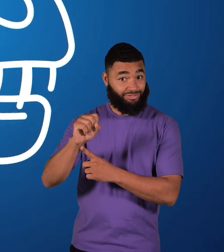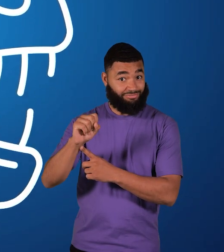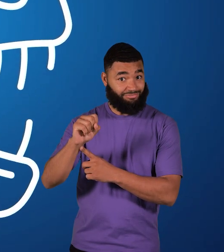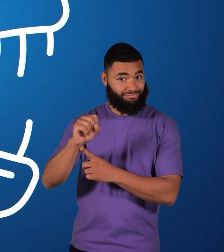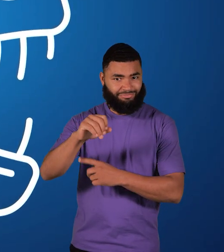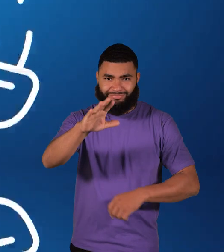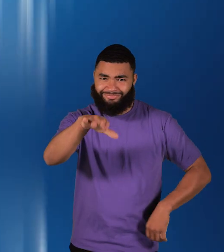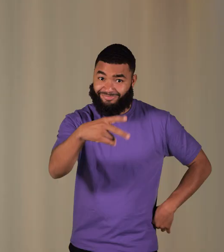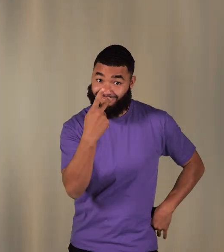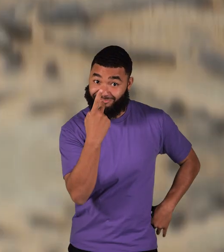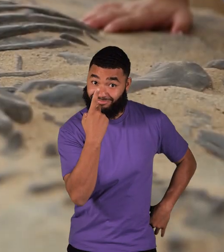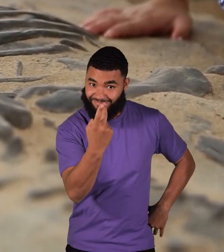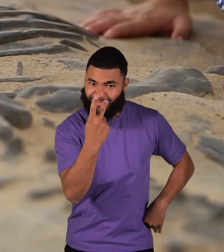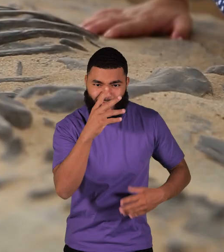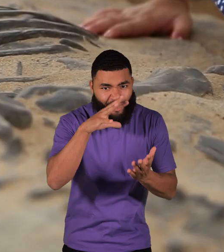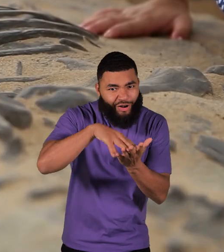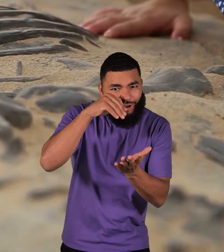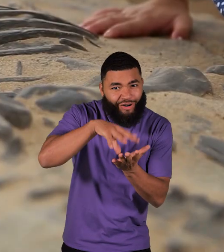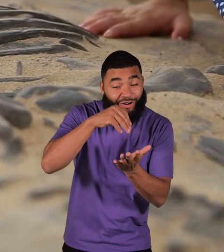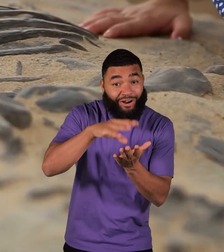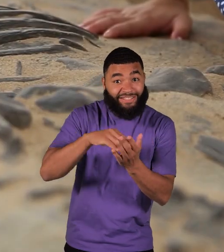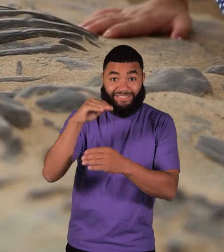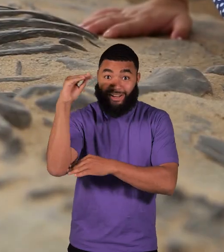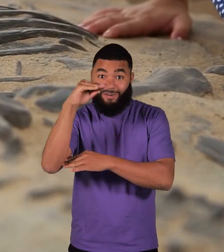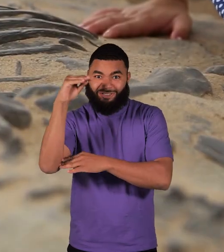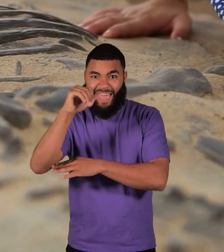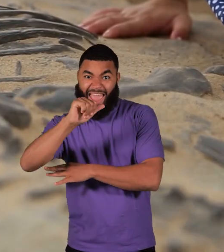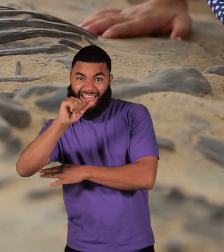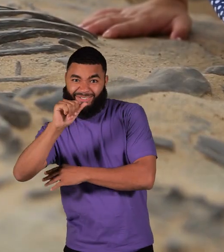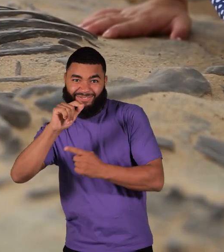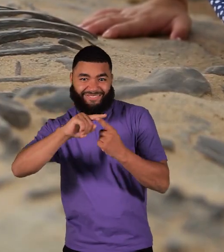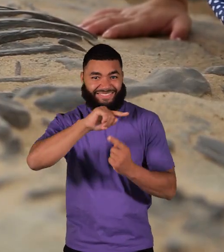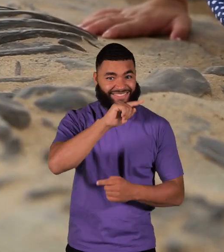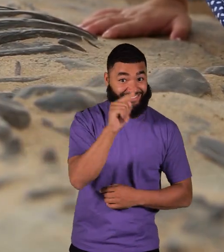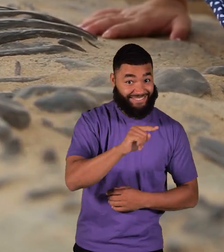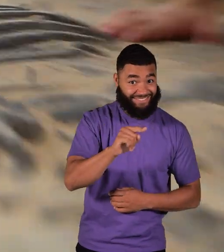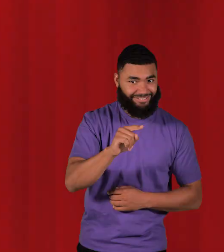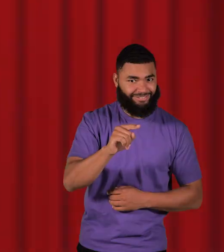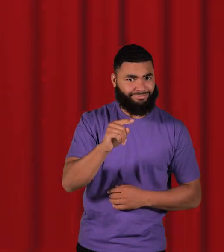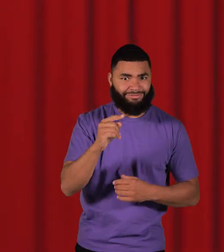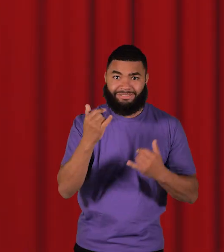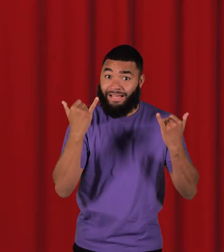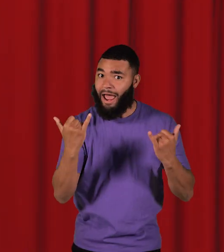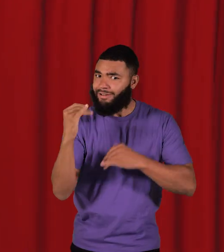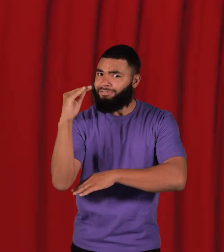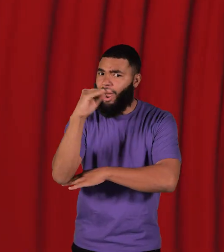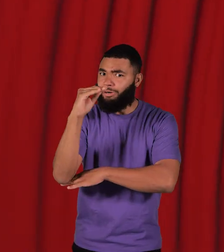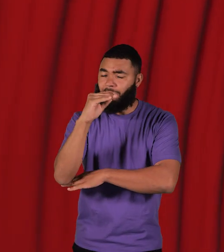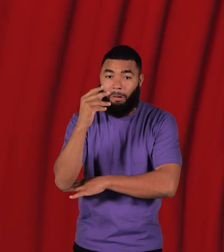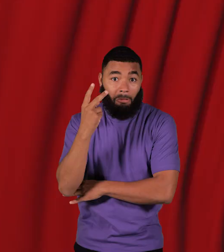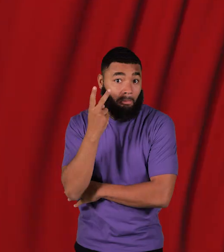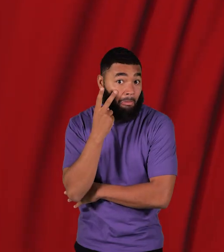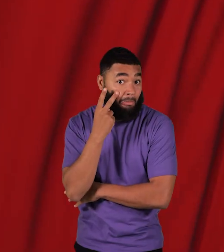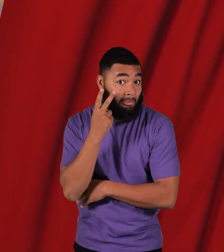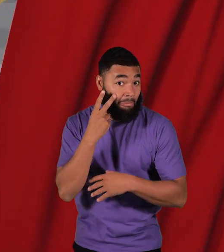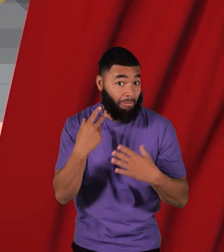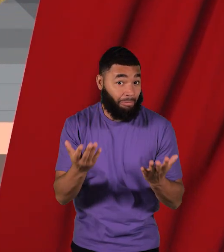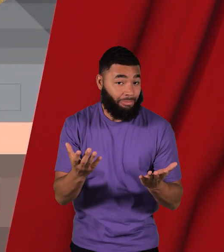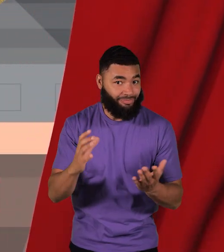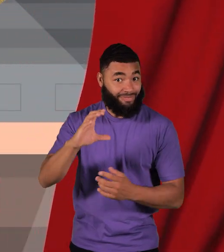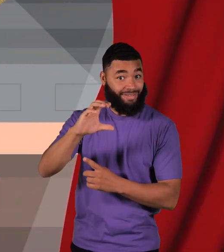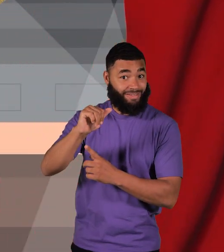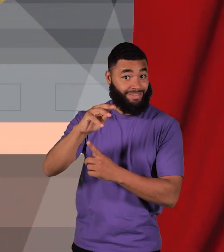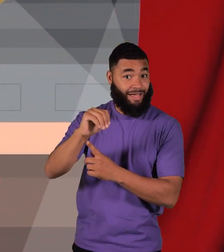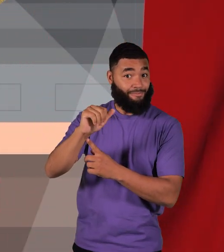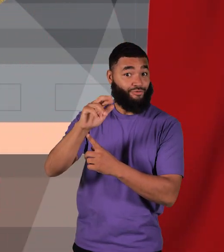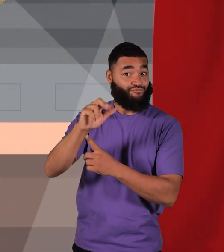Camarasaurus We're learning about dinosaurs from A to Z. Let's find out what today's dino will